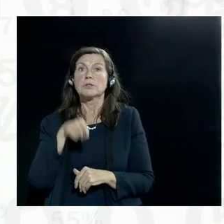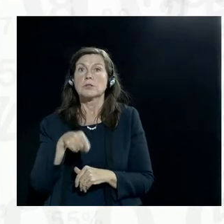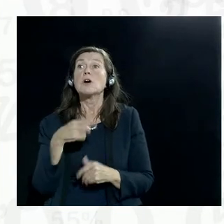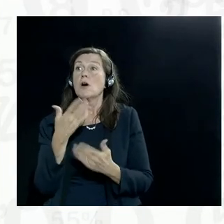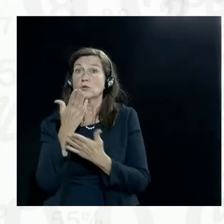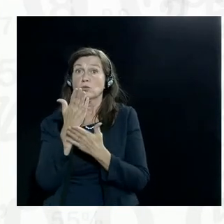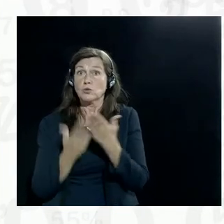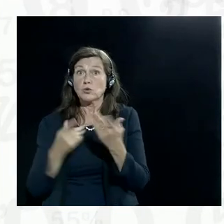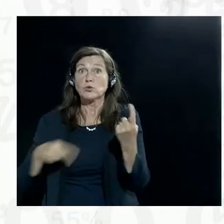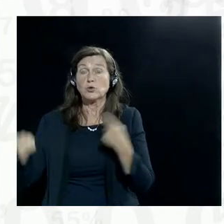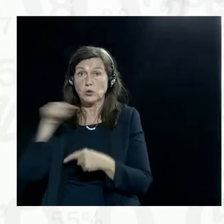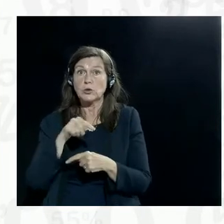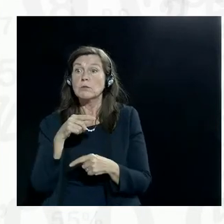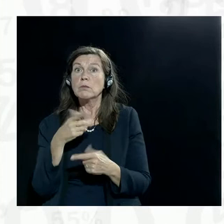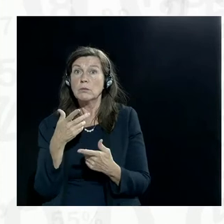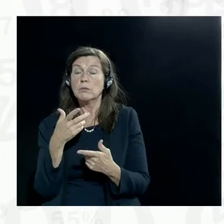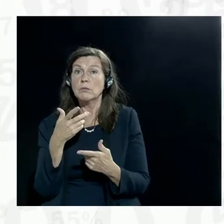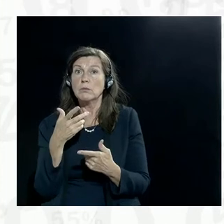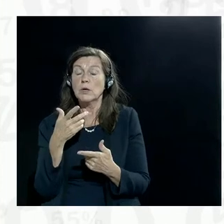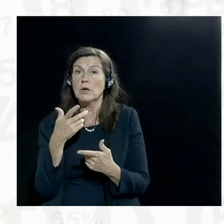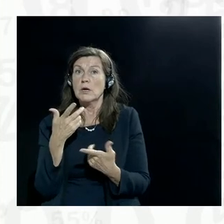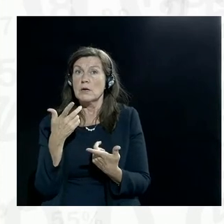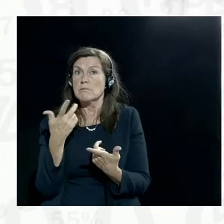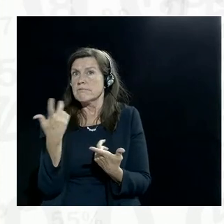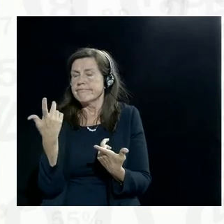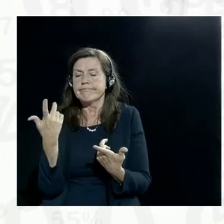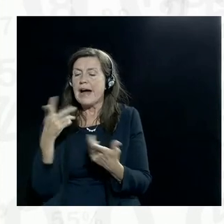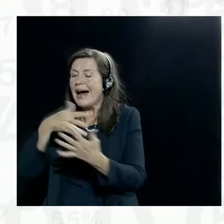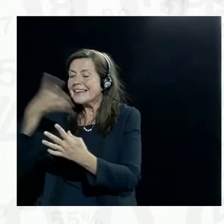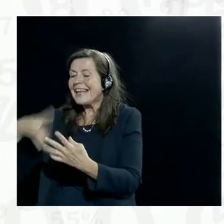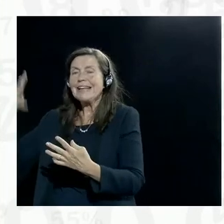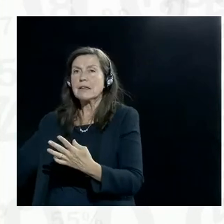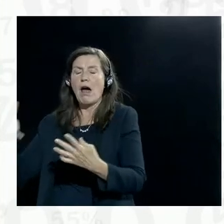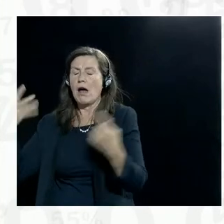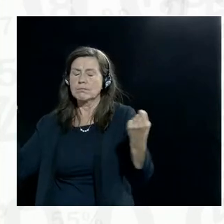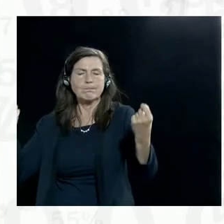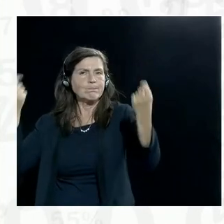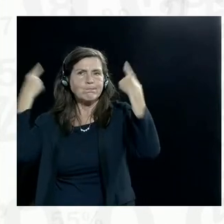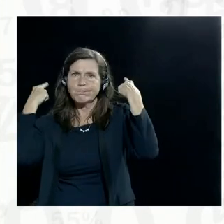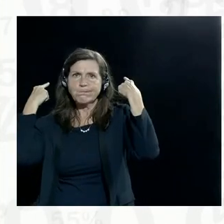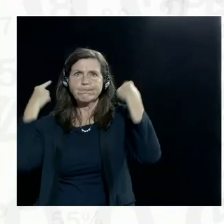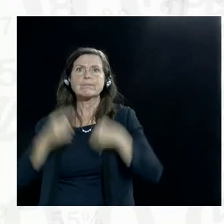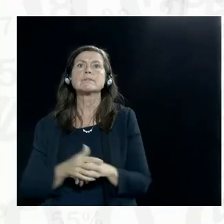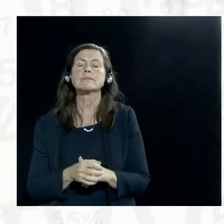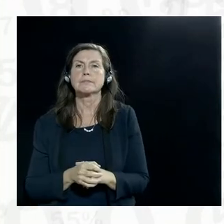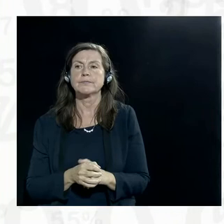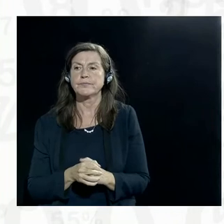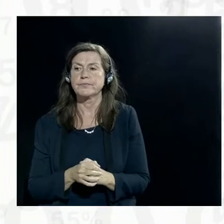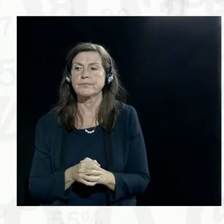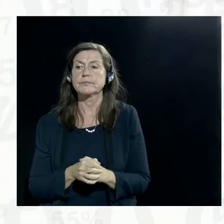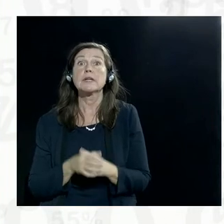course, but in large part it is also a misunderstanding in the data community, I think. You see, accurate